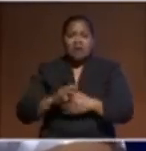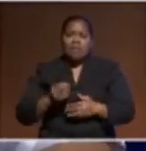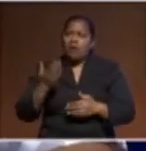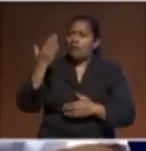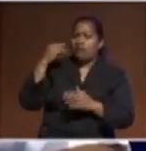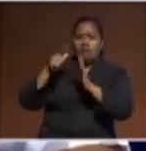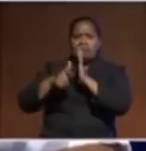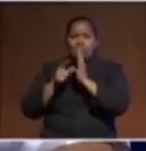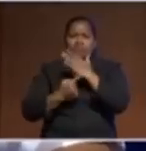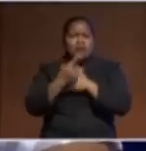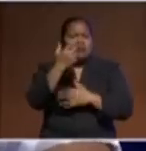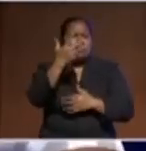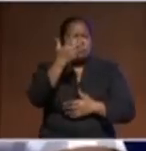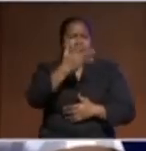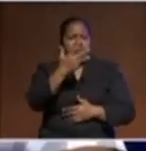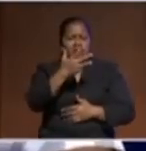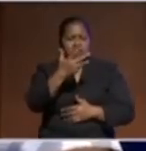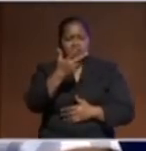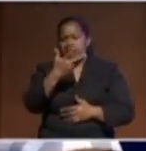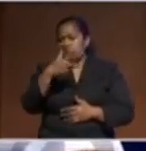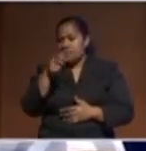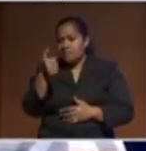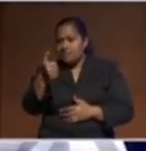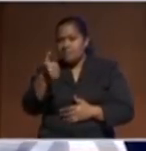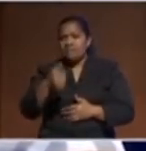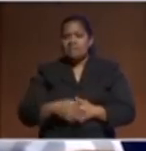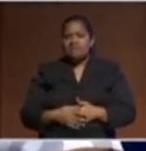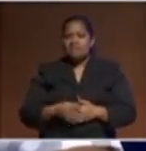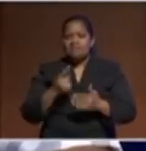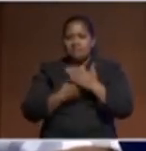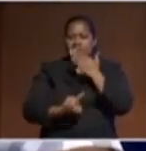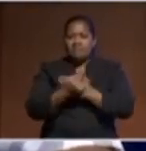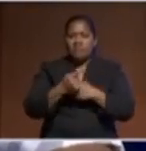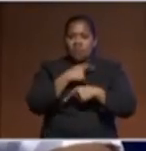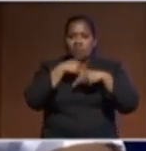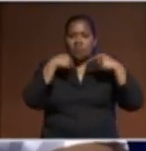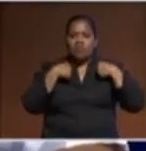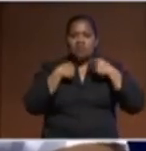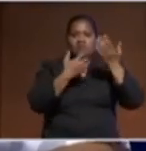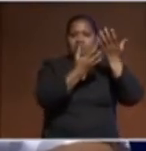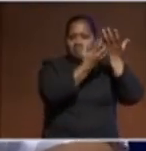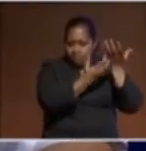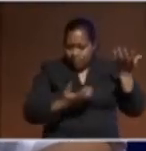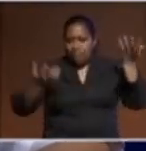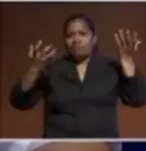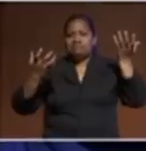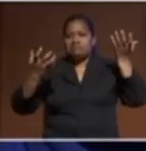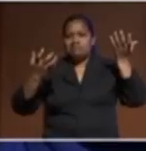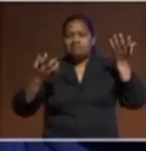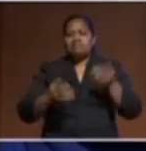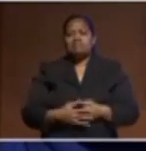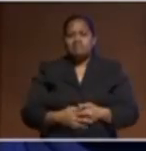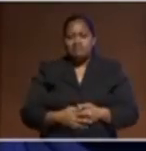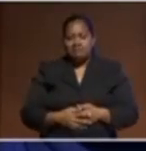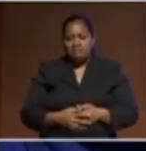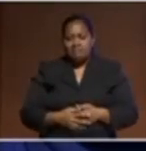1986, we emerged out of the trust territory status. And